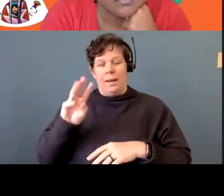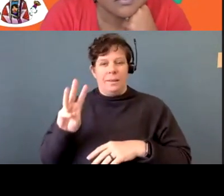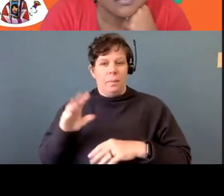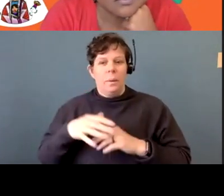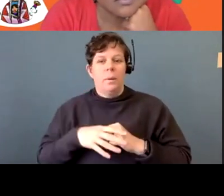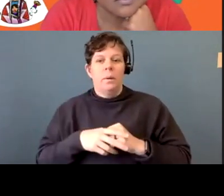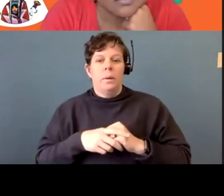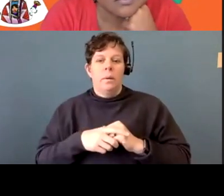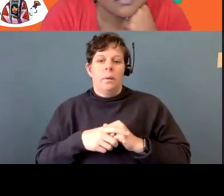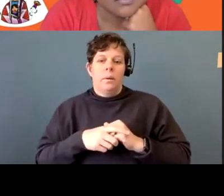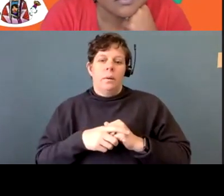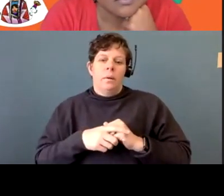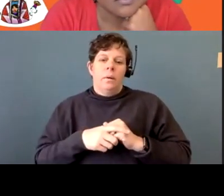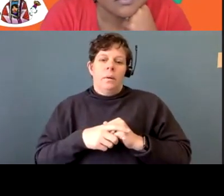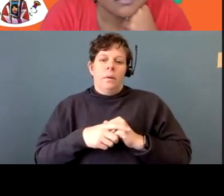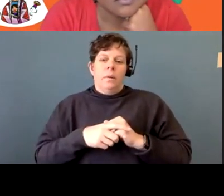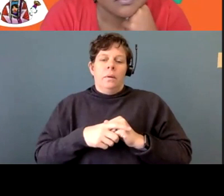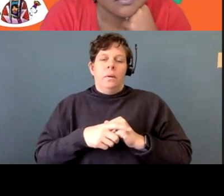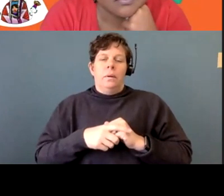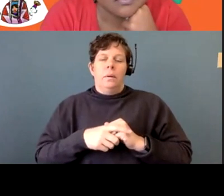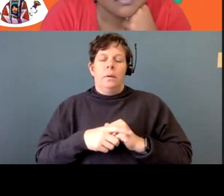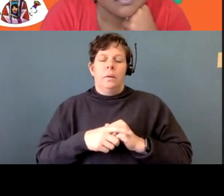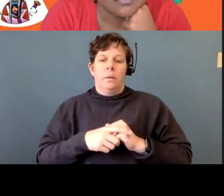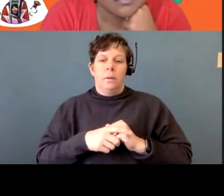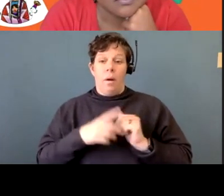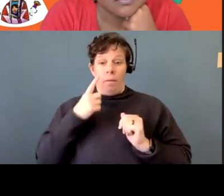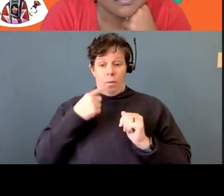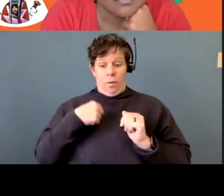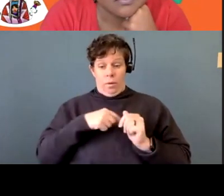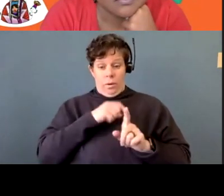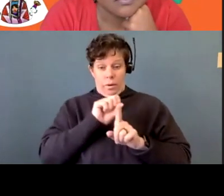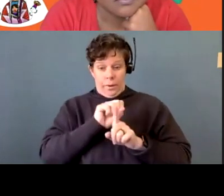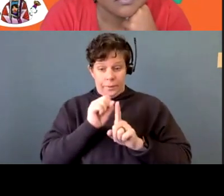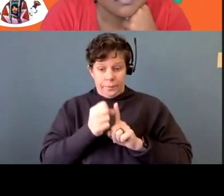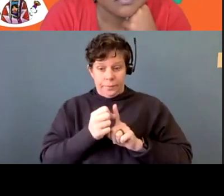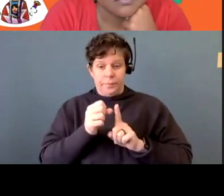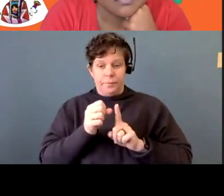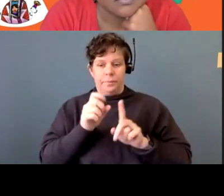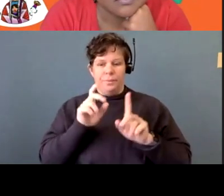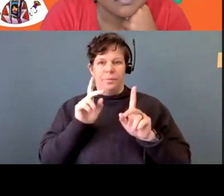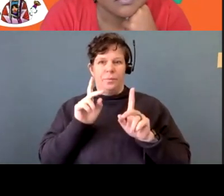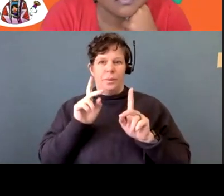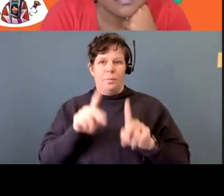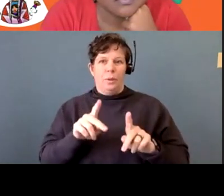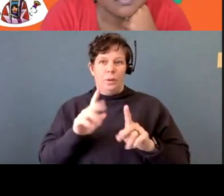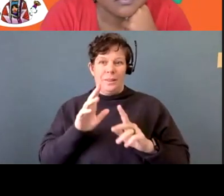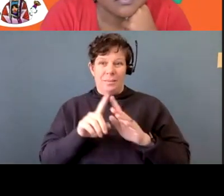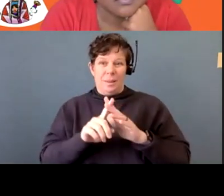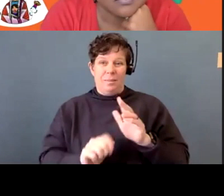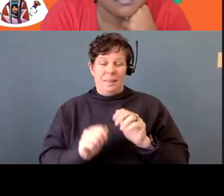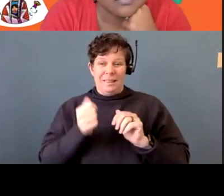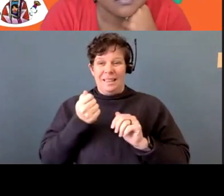the things I feel that, especially in our case where the person's been missing since 1988, 32